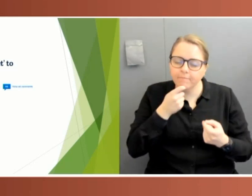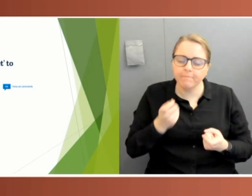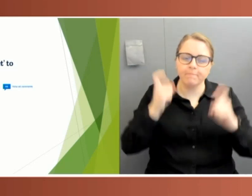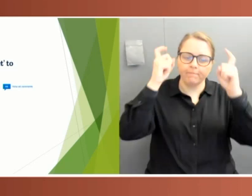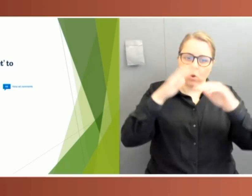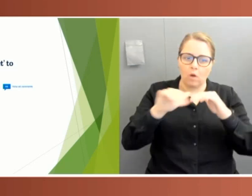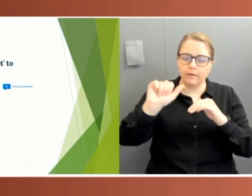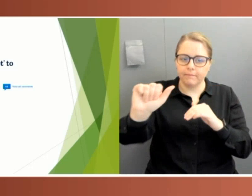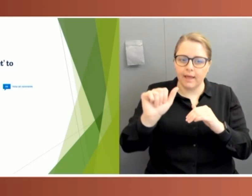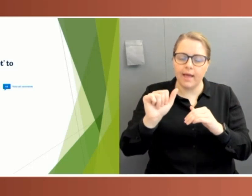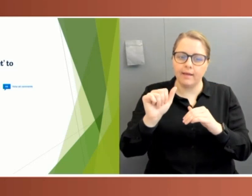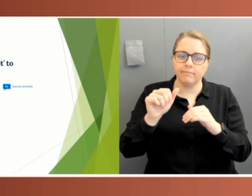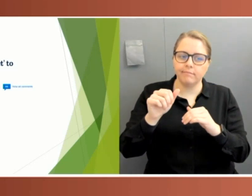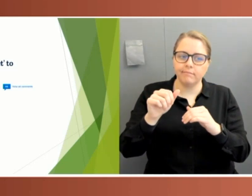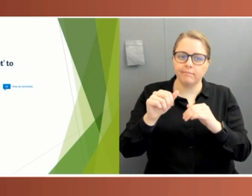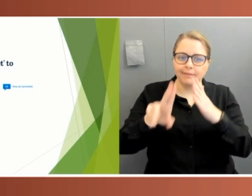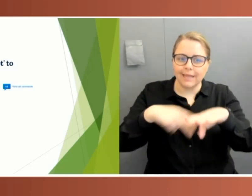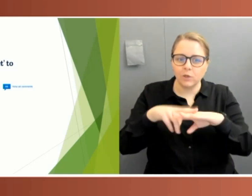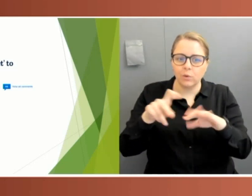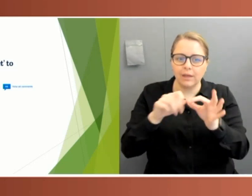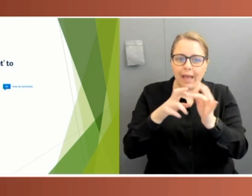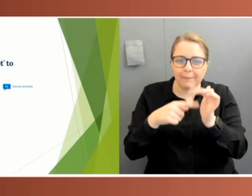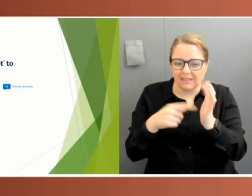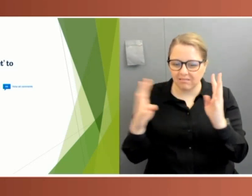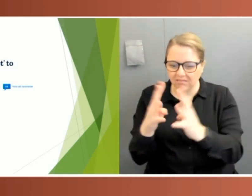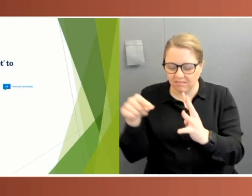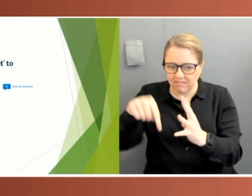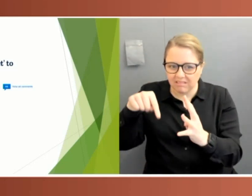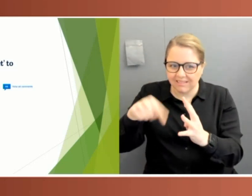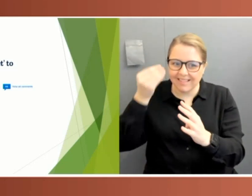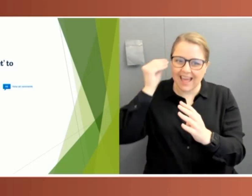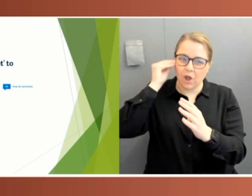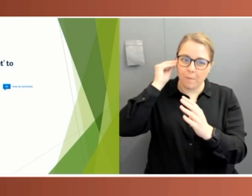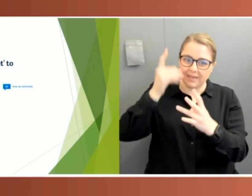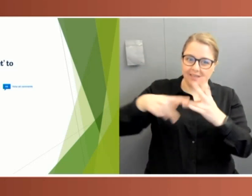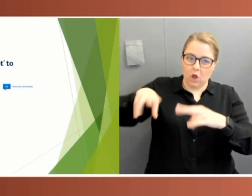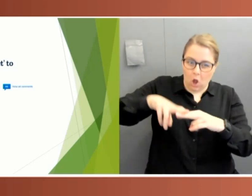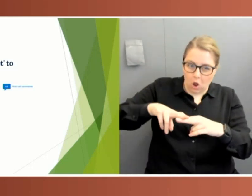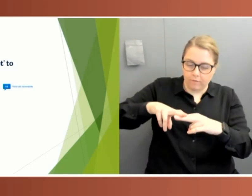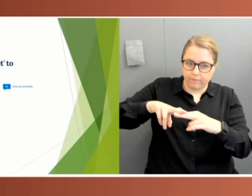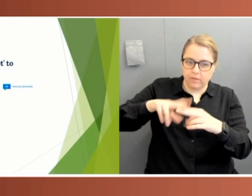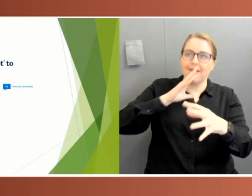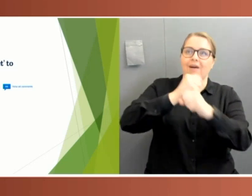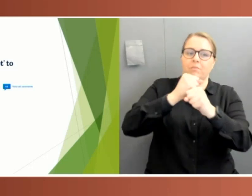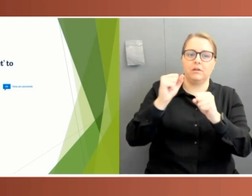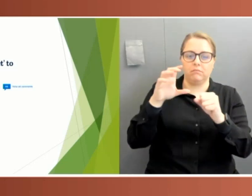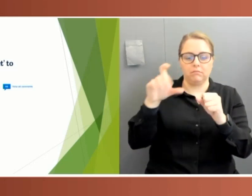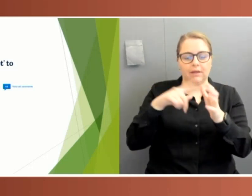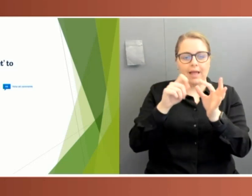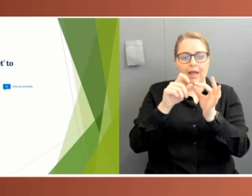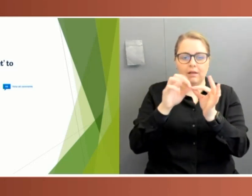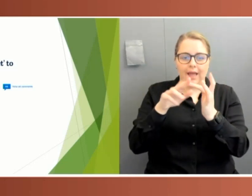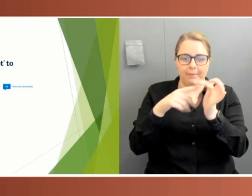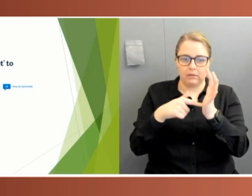purported status of the National Cabinet as a committee of the Commonwealth Government's Cabinet. The National Cabinet was formally established as a policy committee